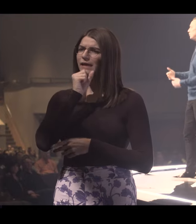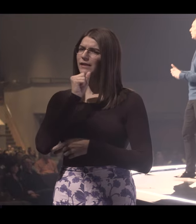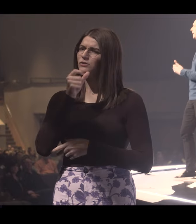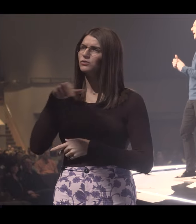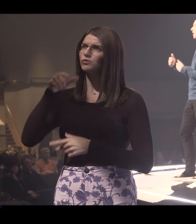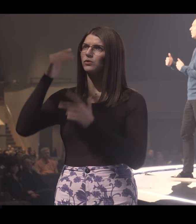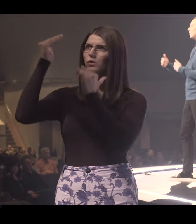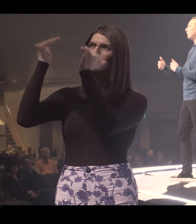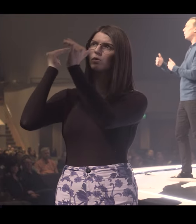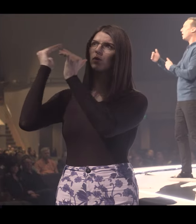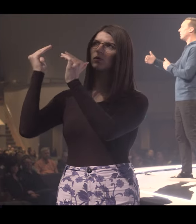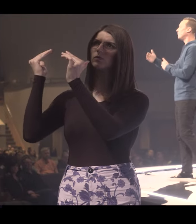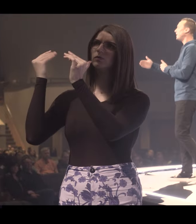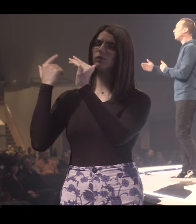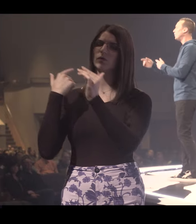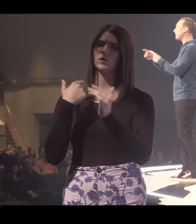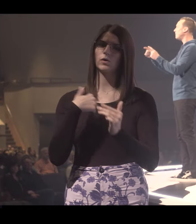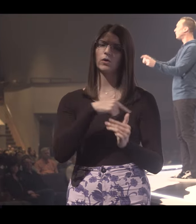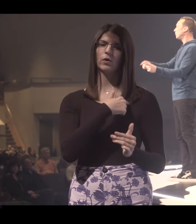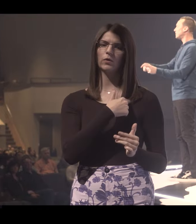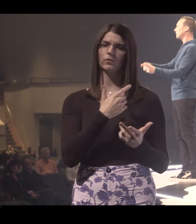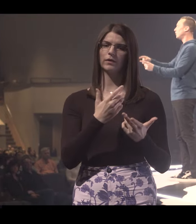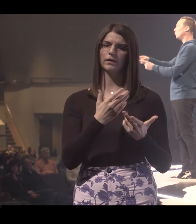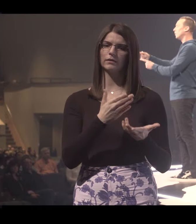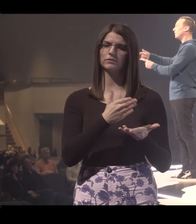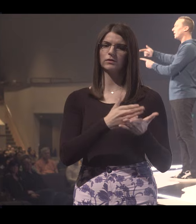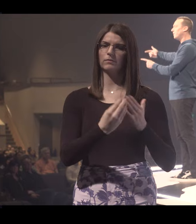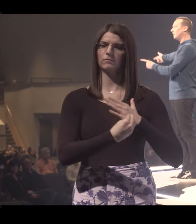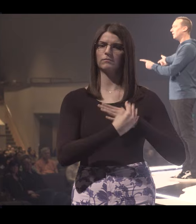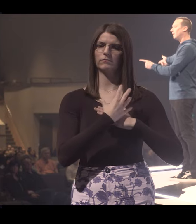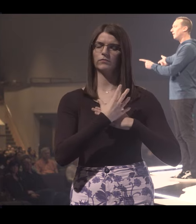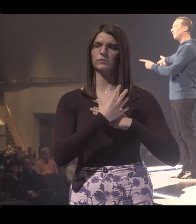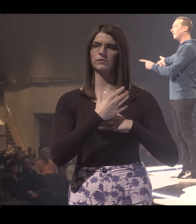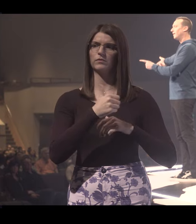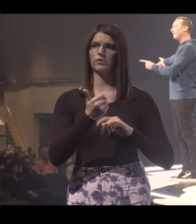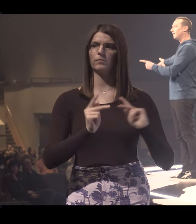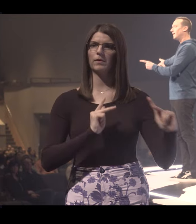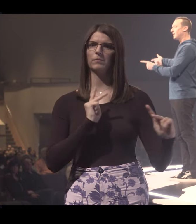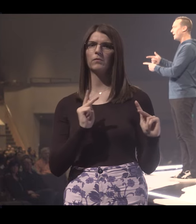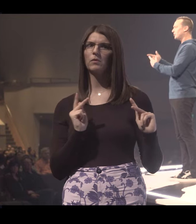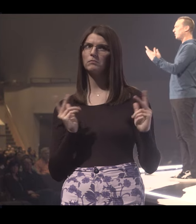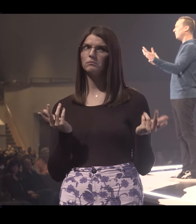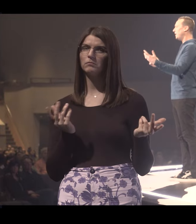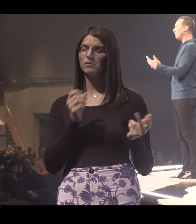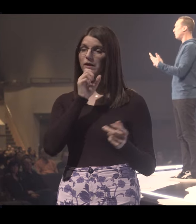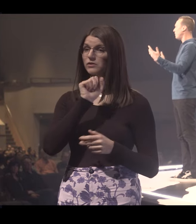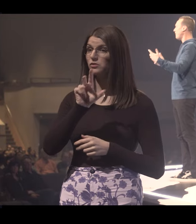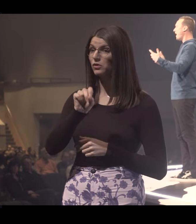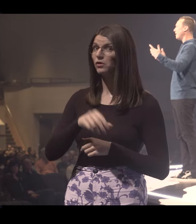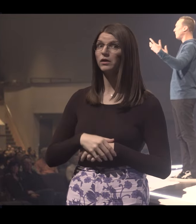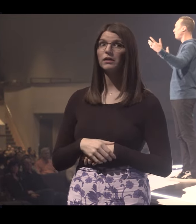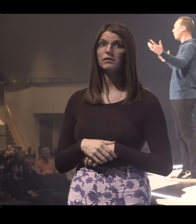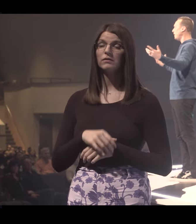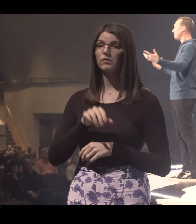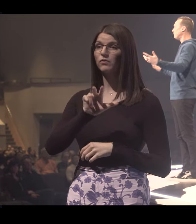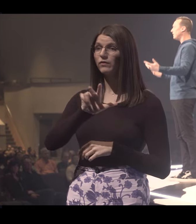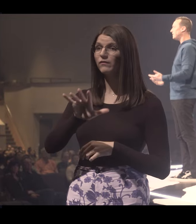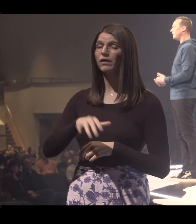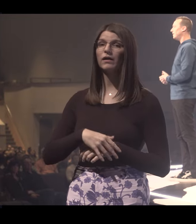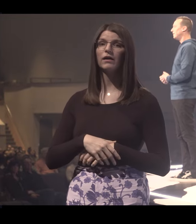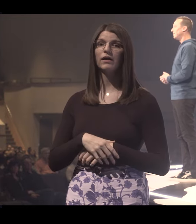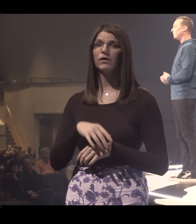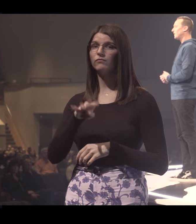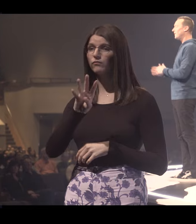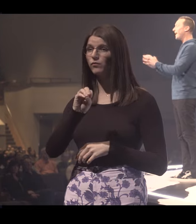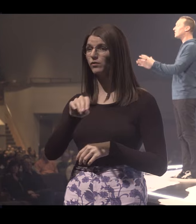as an adult do we outgrow other people influencing who we're becoming? Is it age 30 or 35 or